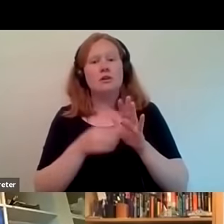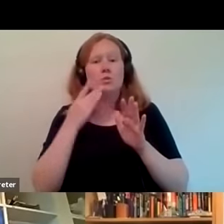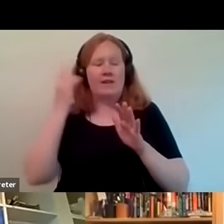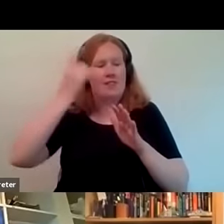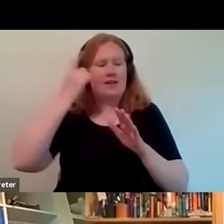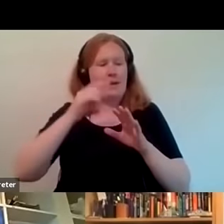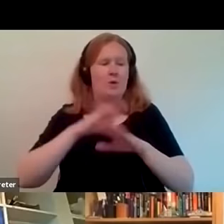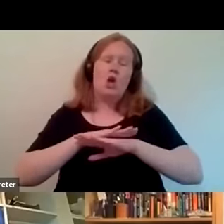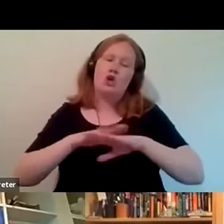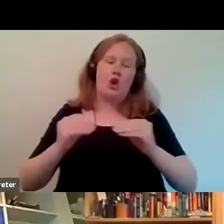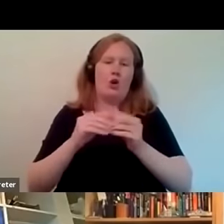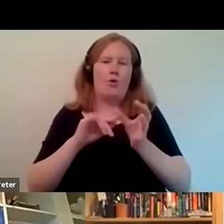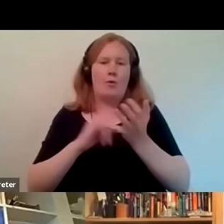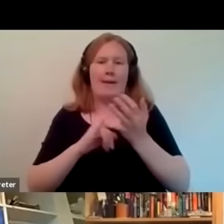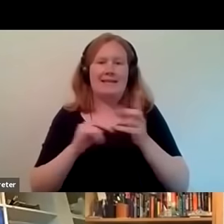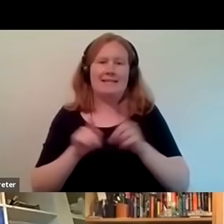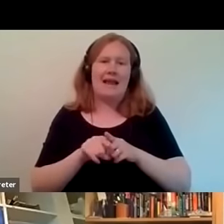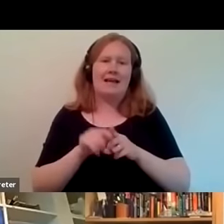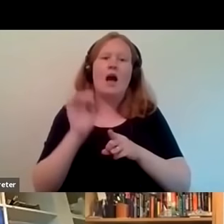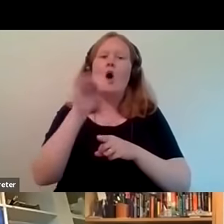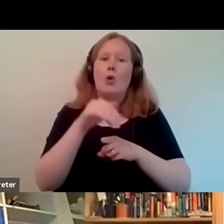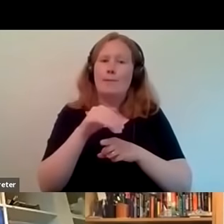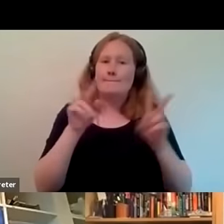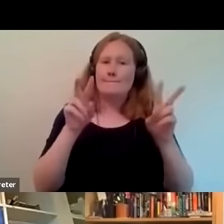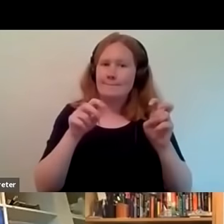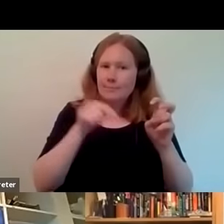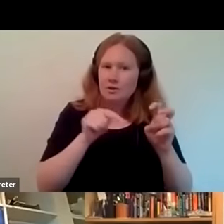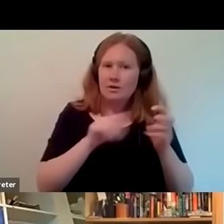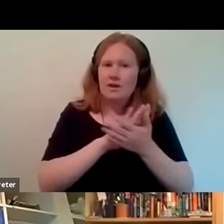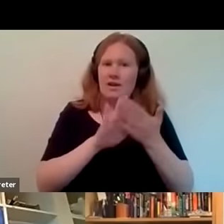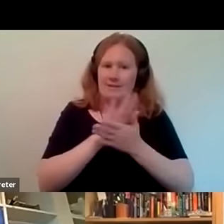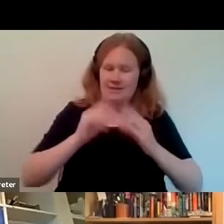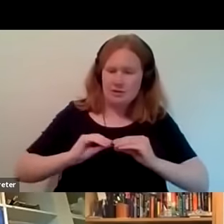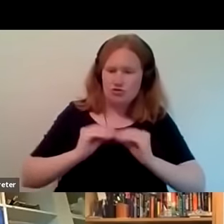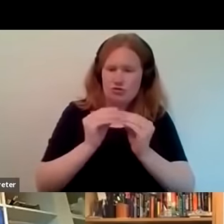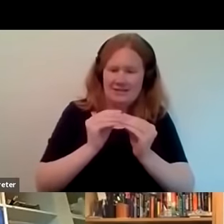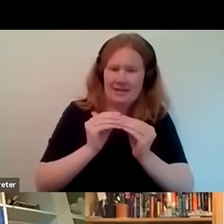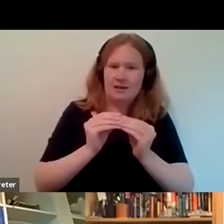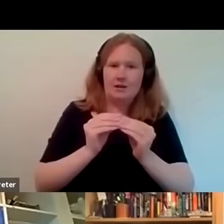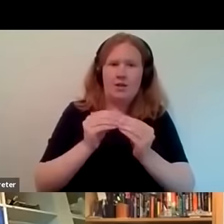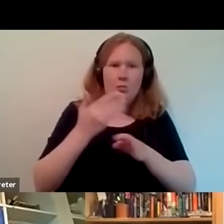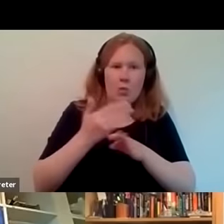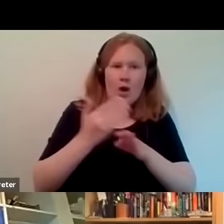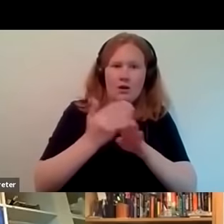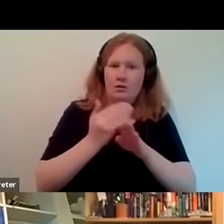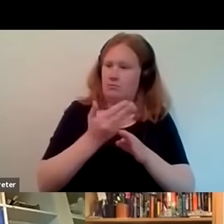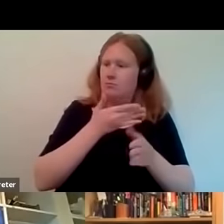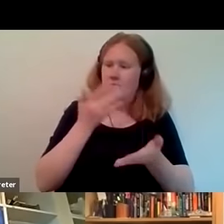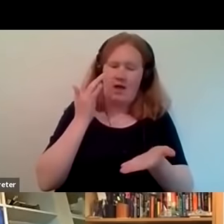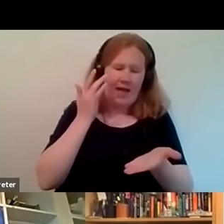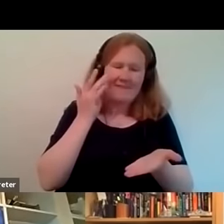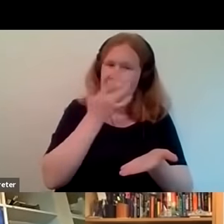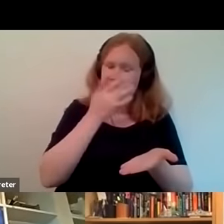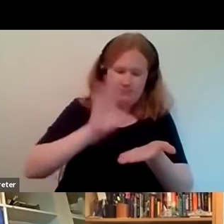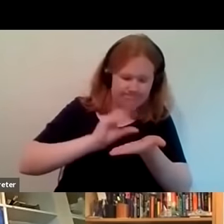home um that's creating and and preserving and protecting a body of of work that wasn't there before and